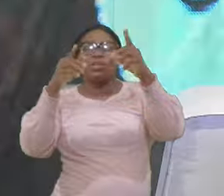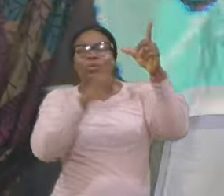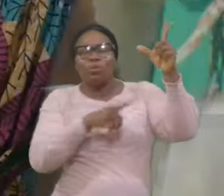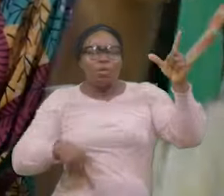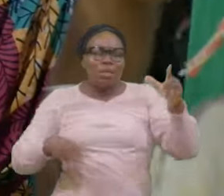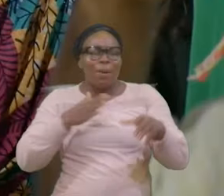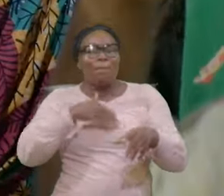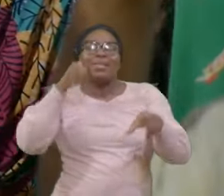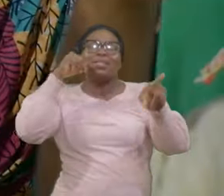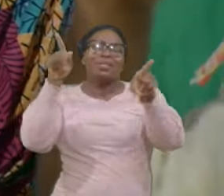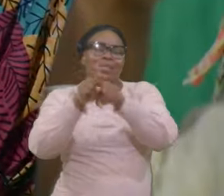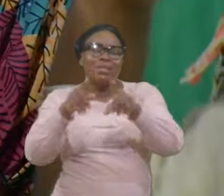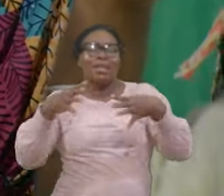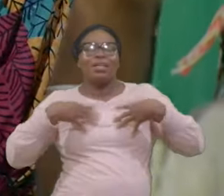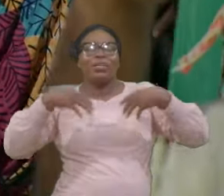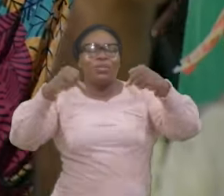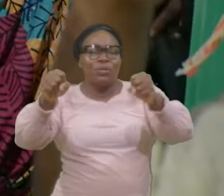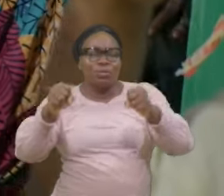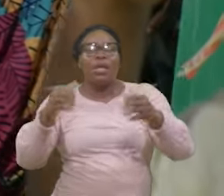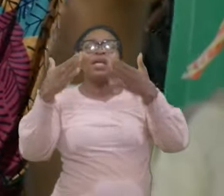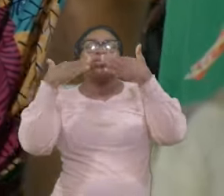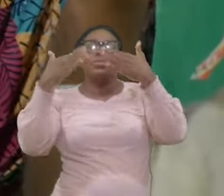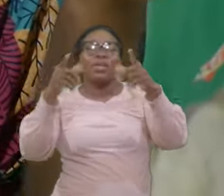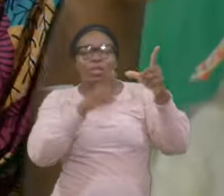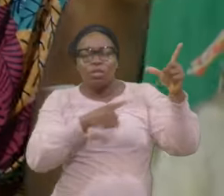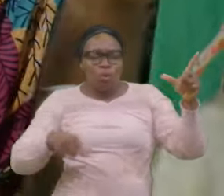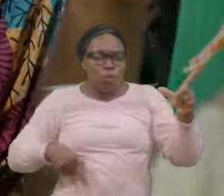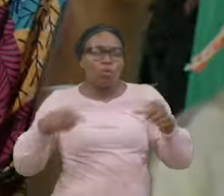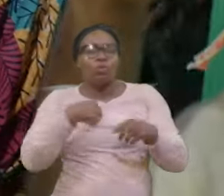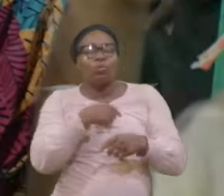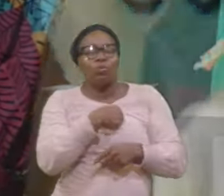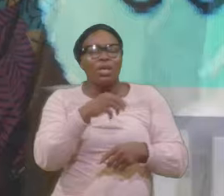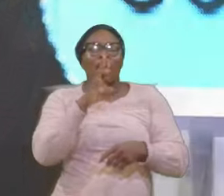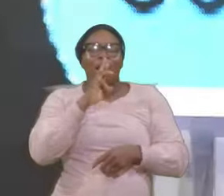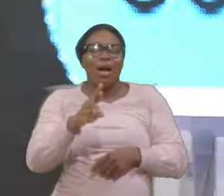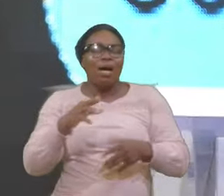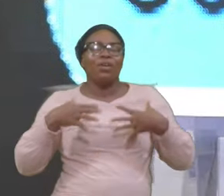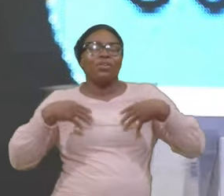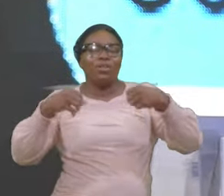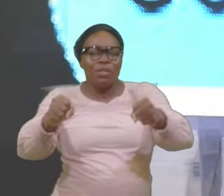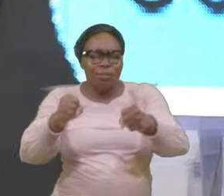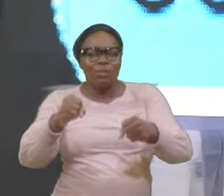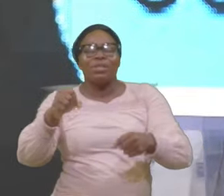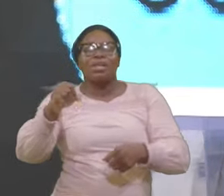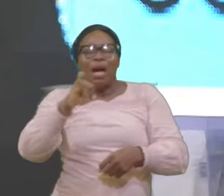Lord We Are Heal I Am